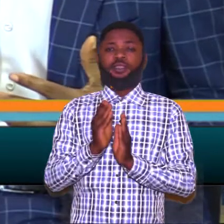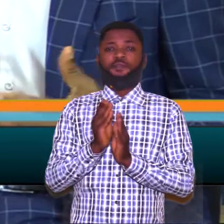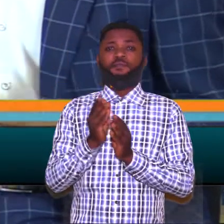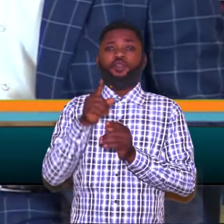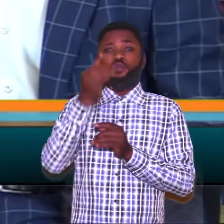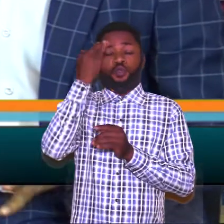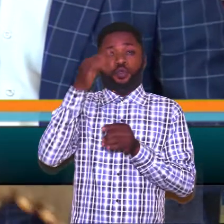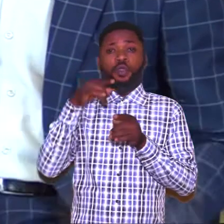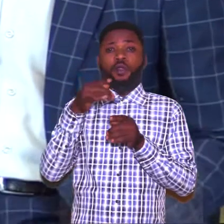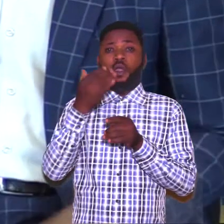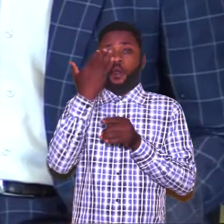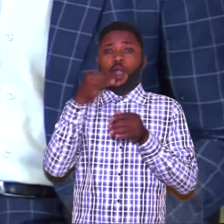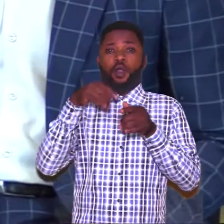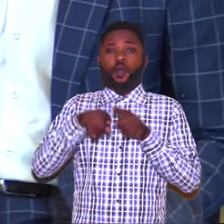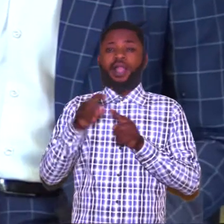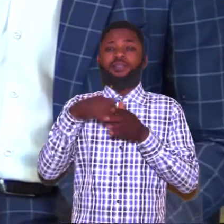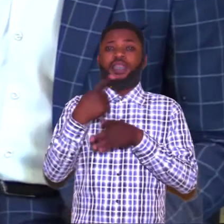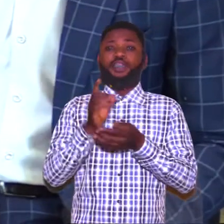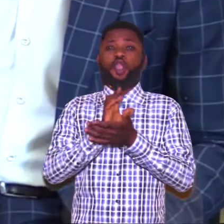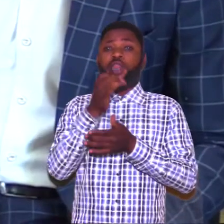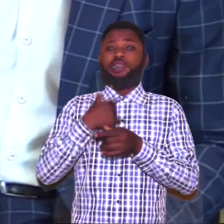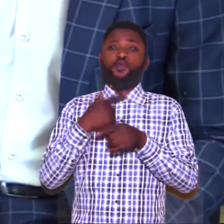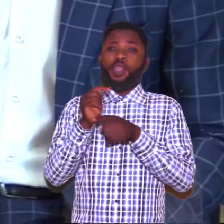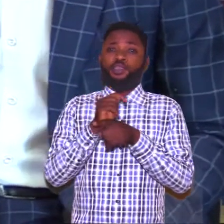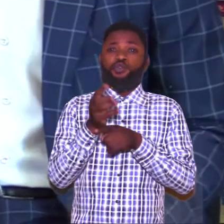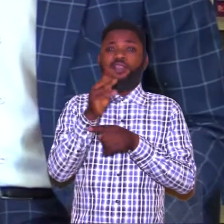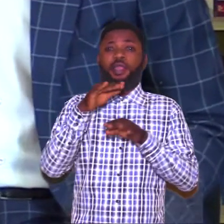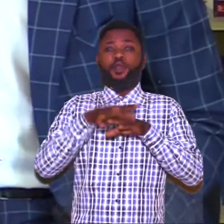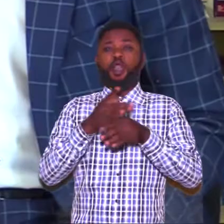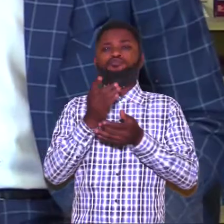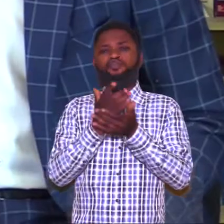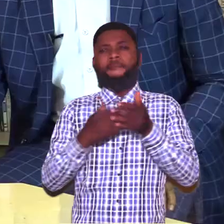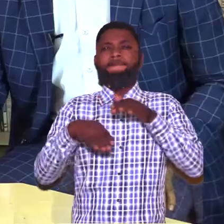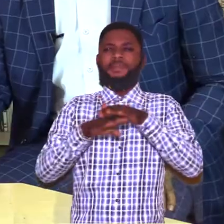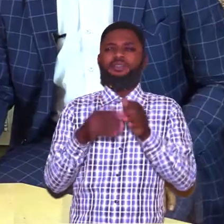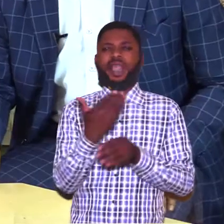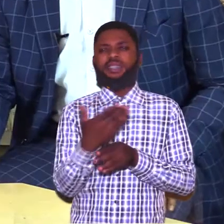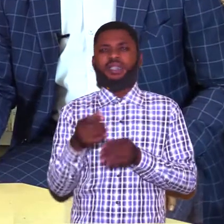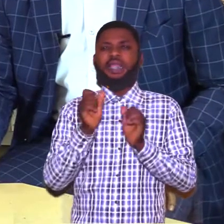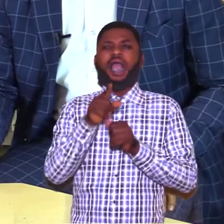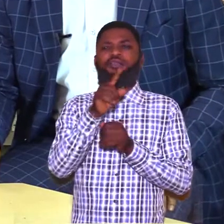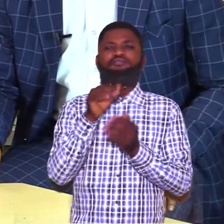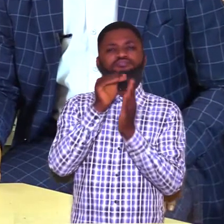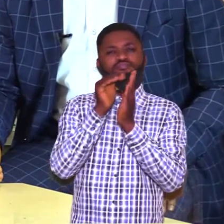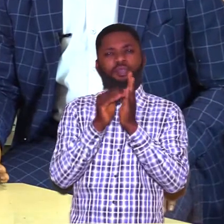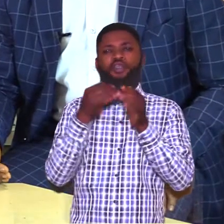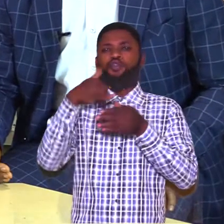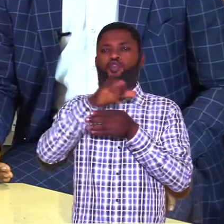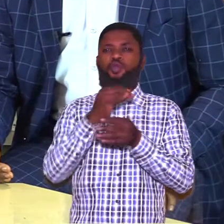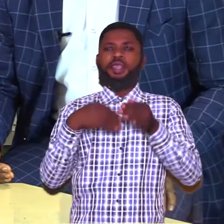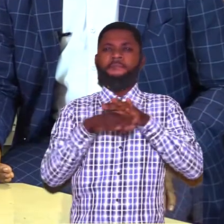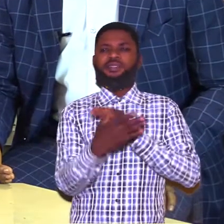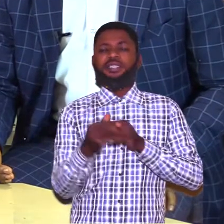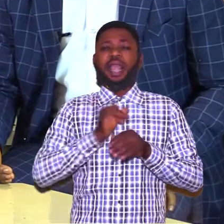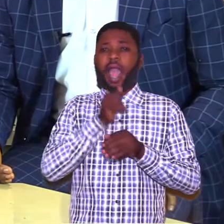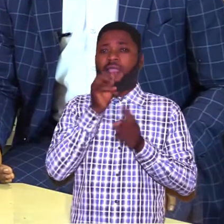you know why in the college we train them on some basic things can you mention those basic things i'm very